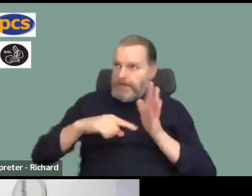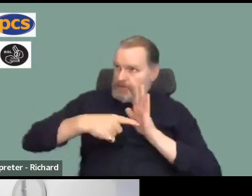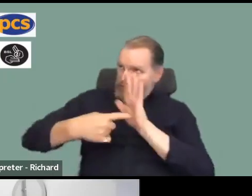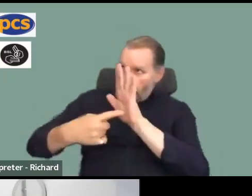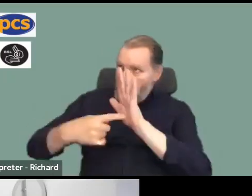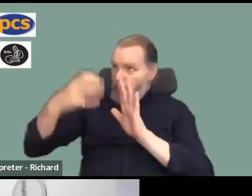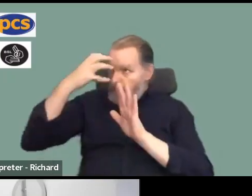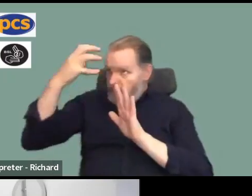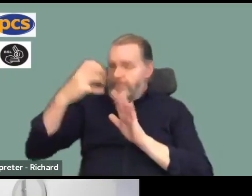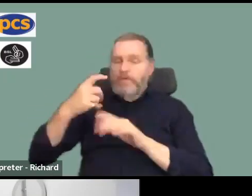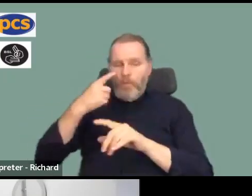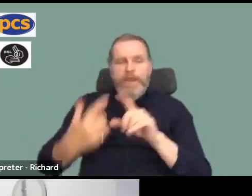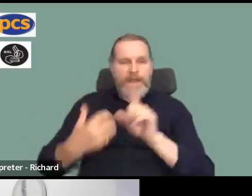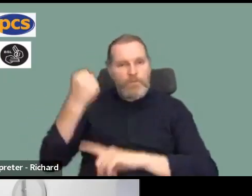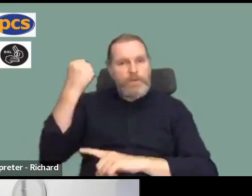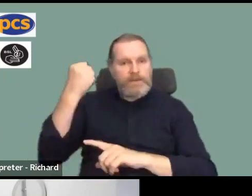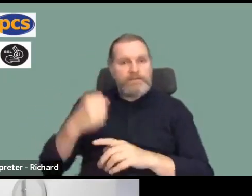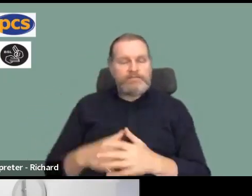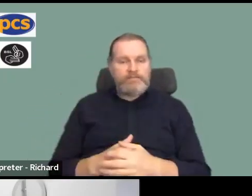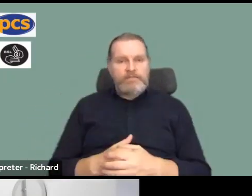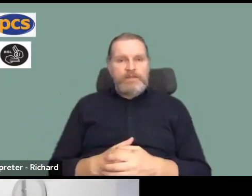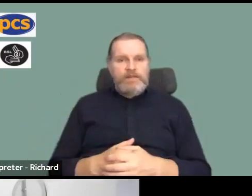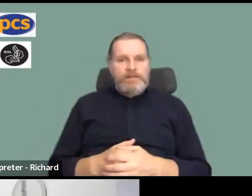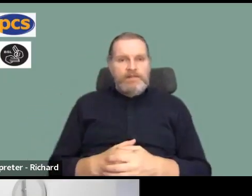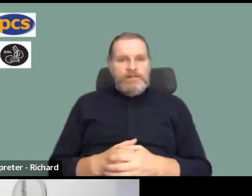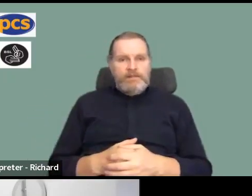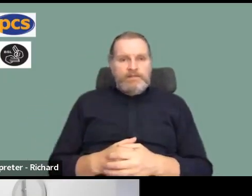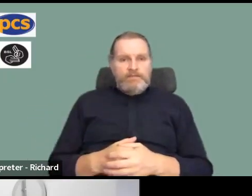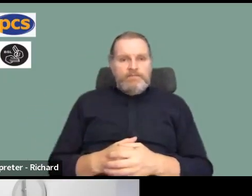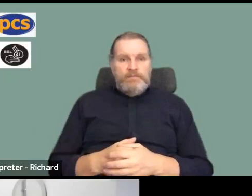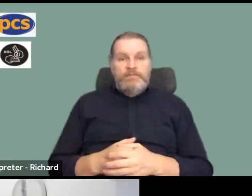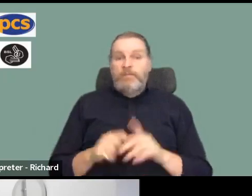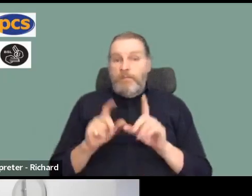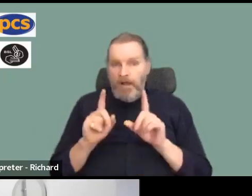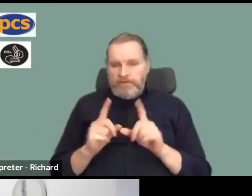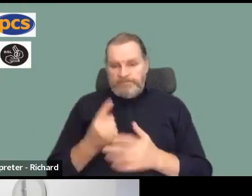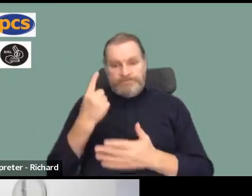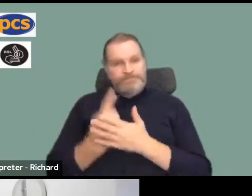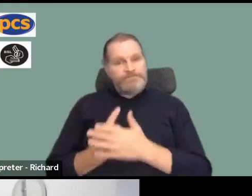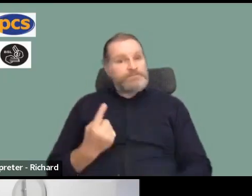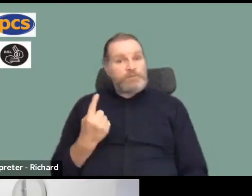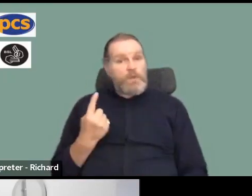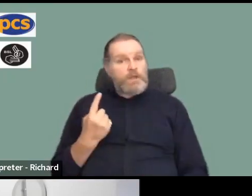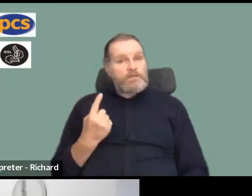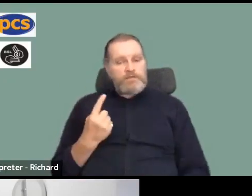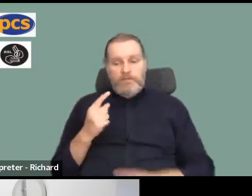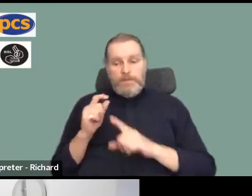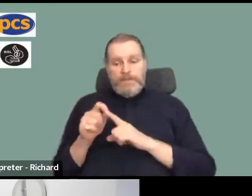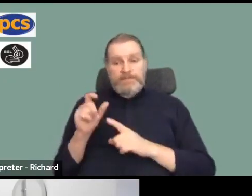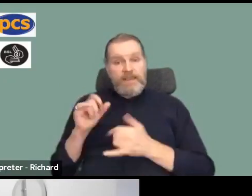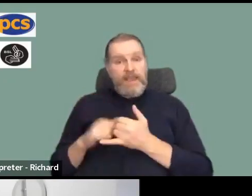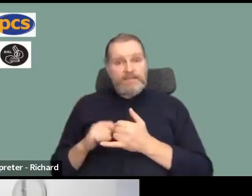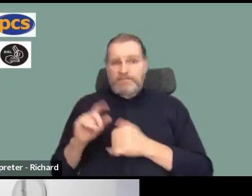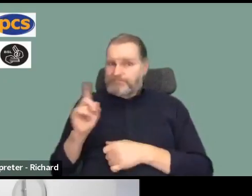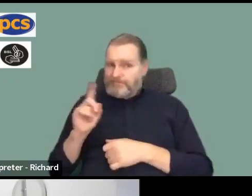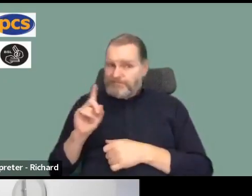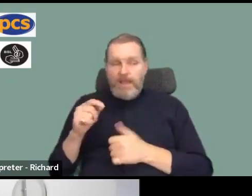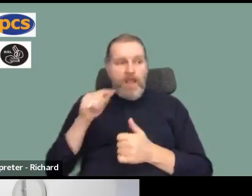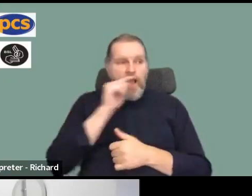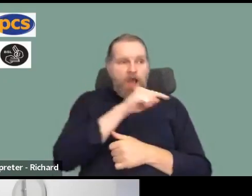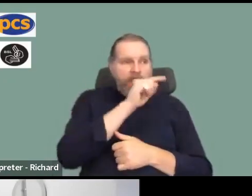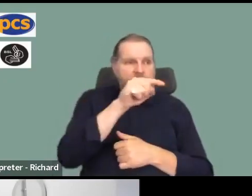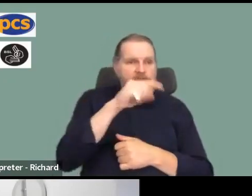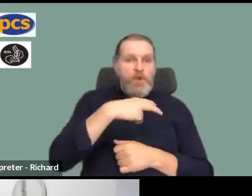It stands to reason as well that if other unions are taking action at the same time as us, then again, what we're doing could be done in